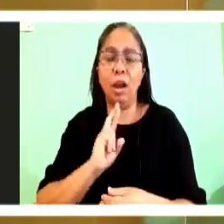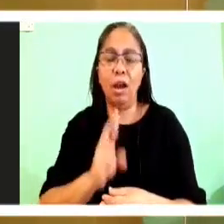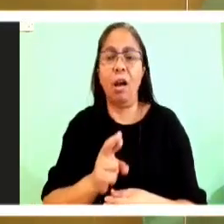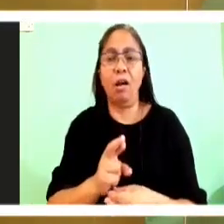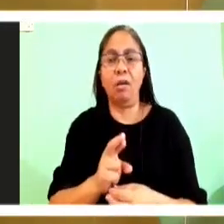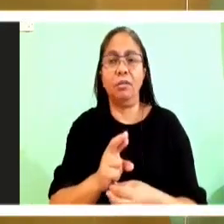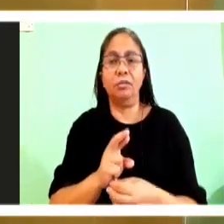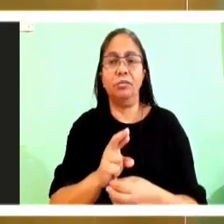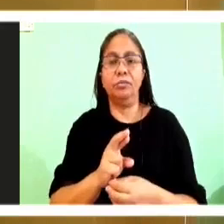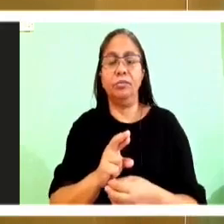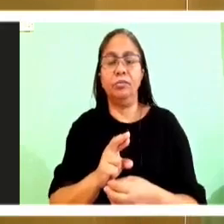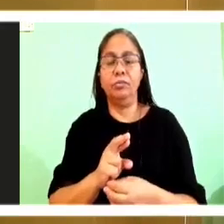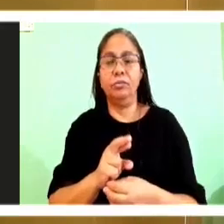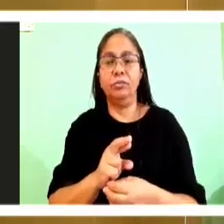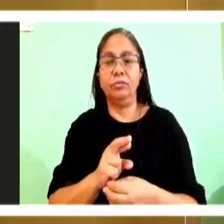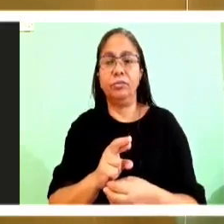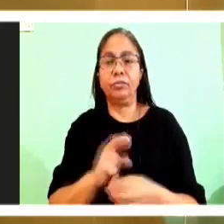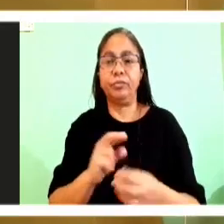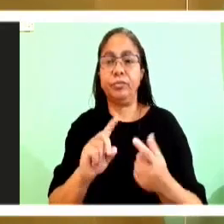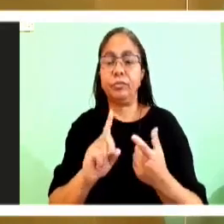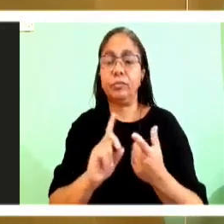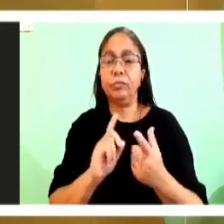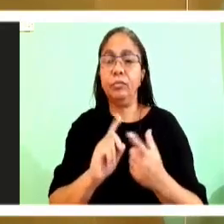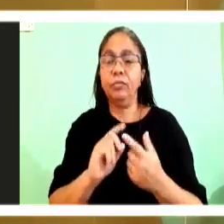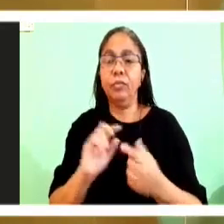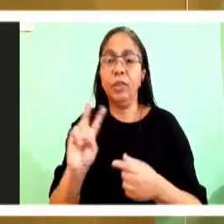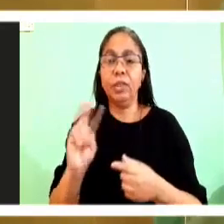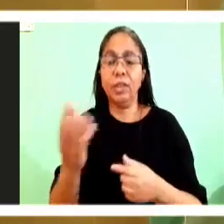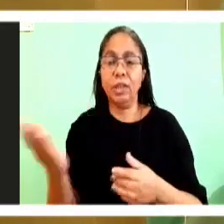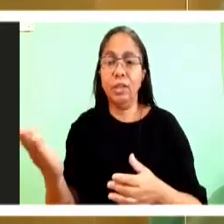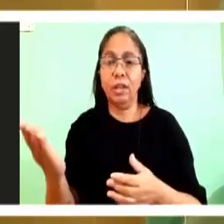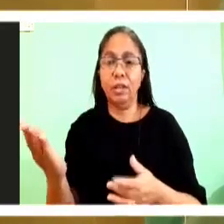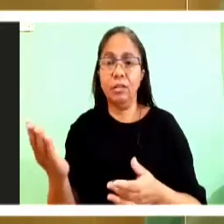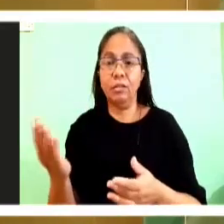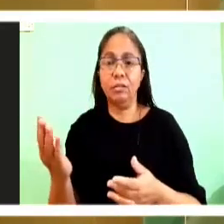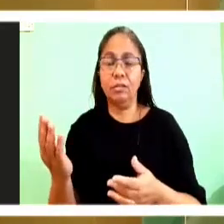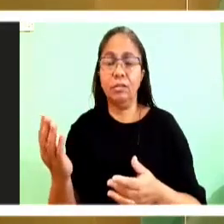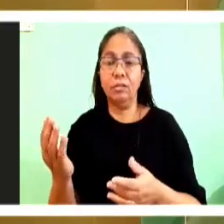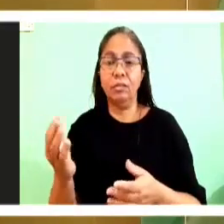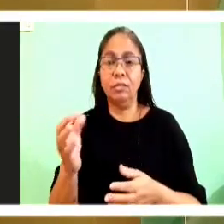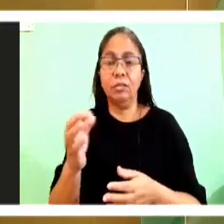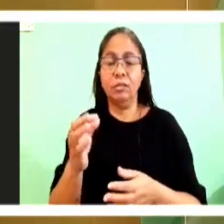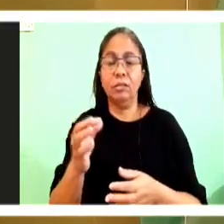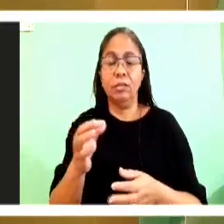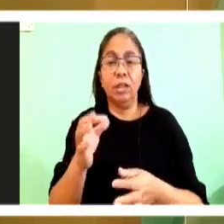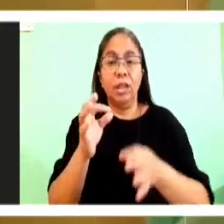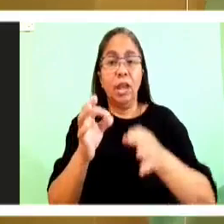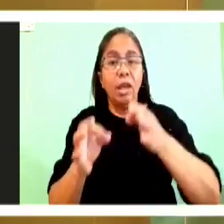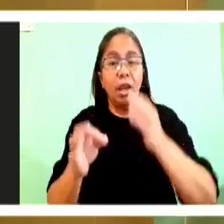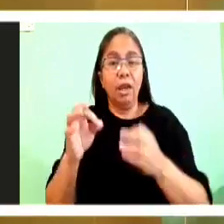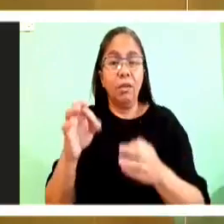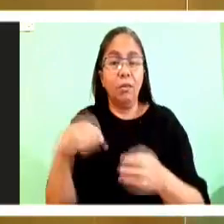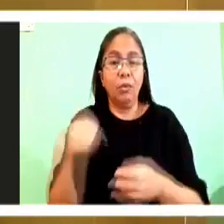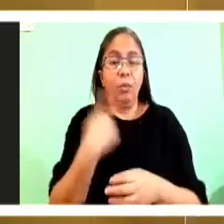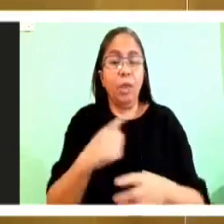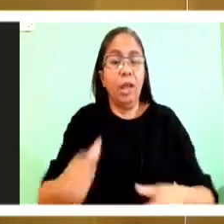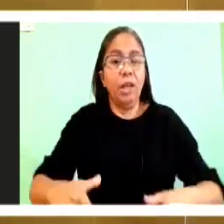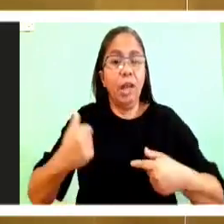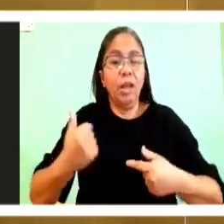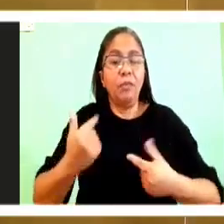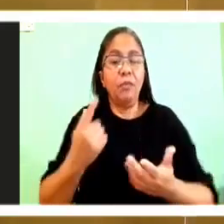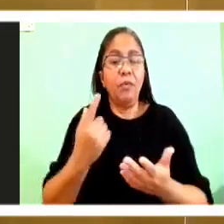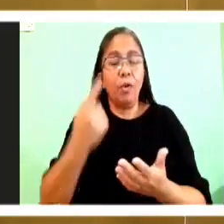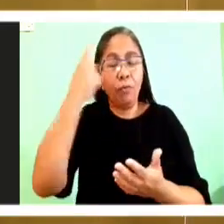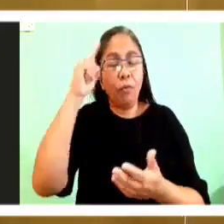truth is this that when we live by our vocation we become the best